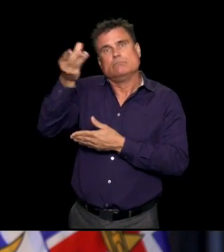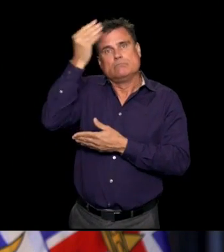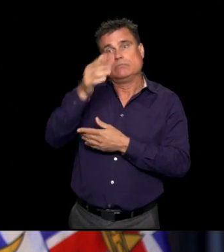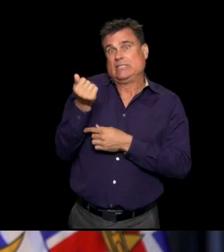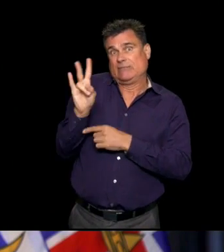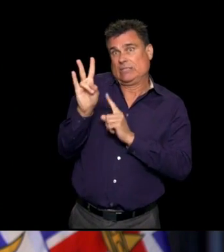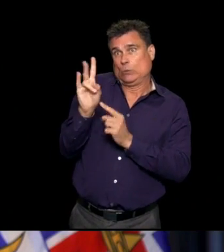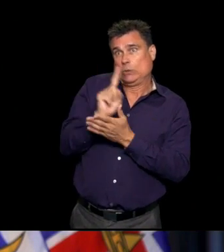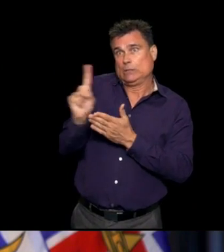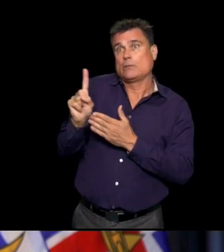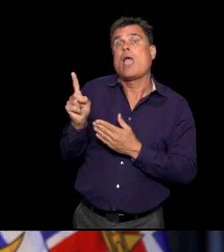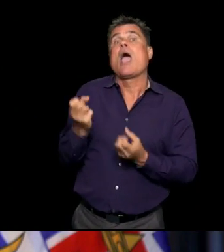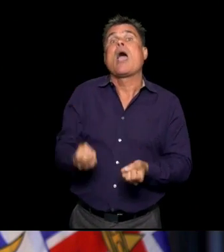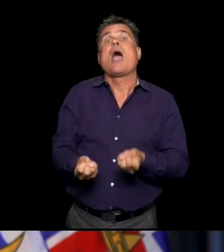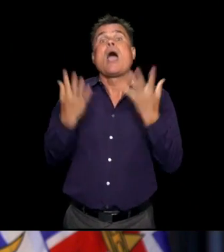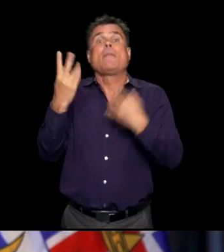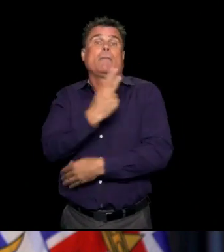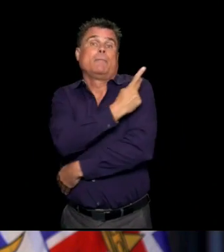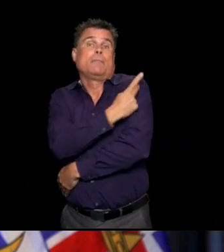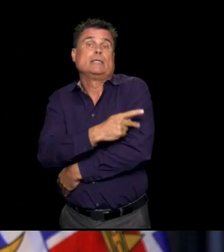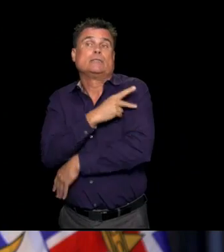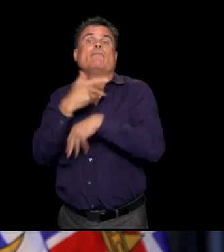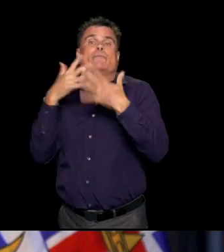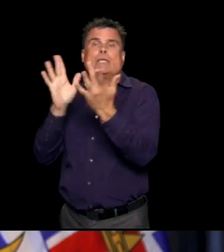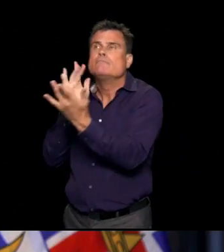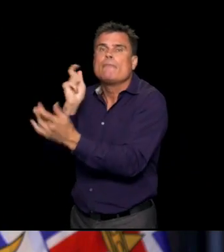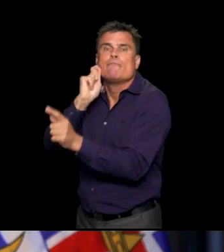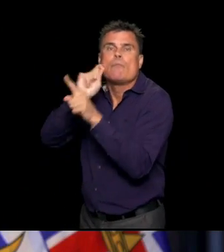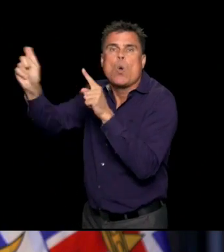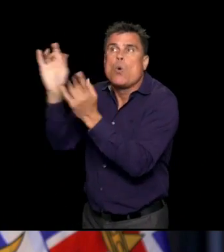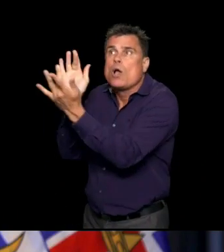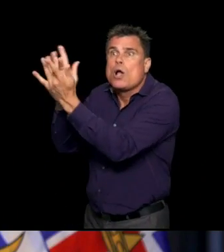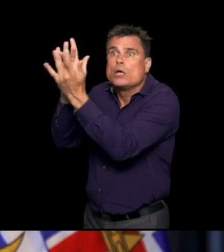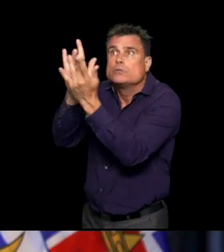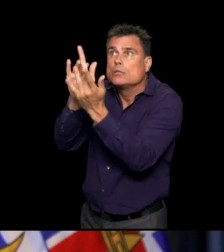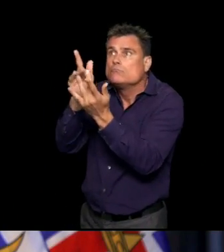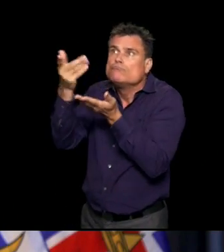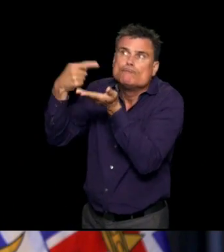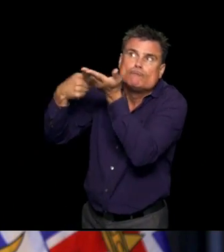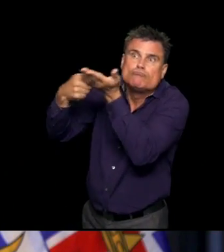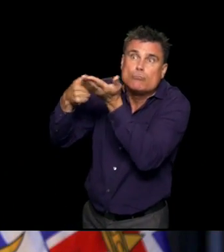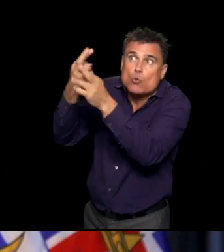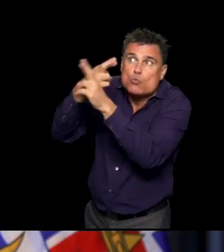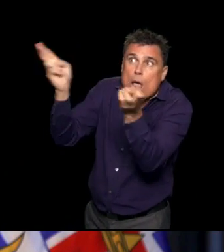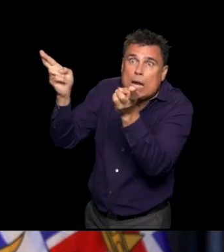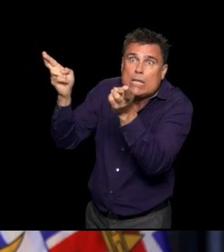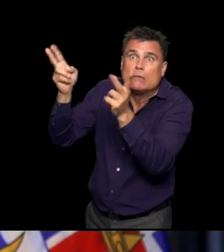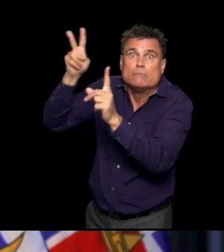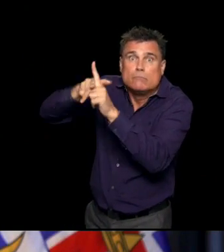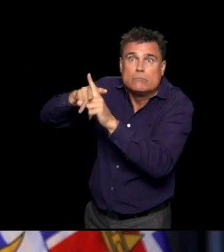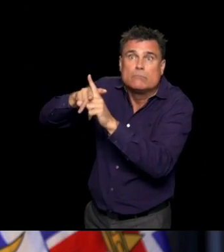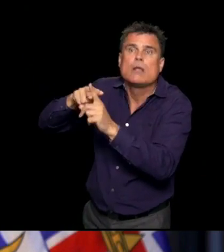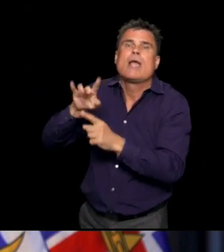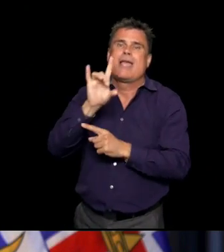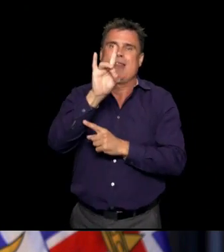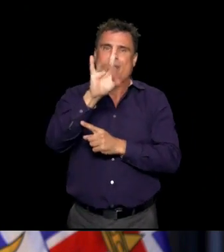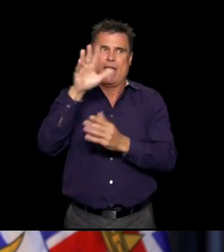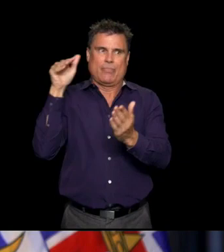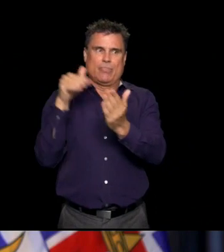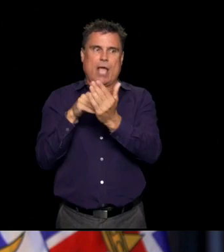surgical renewal commitment. The number of patients contacted about their surgery has increased to 85,345.